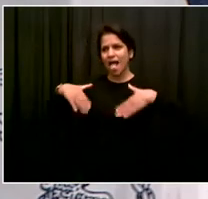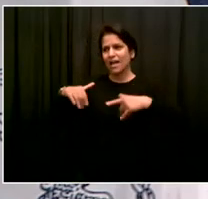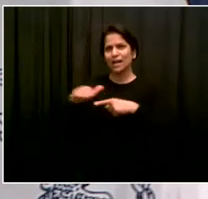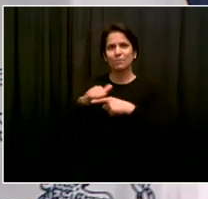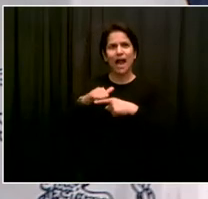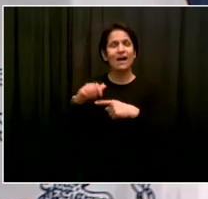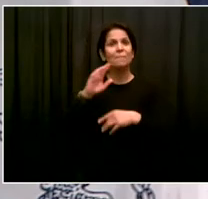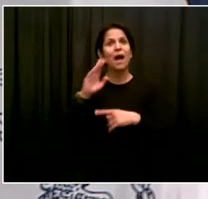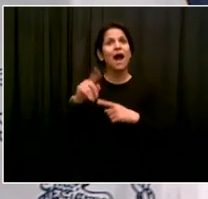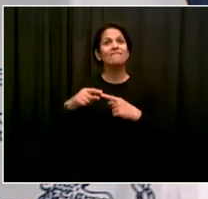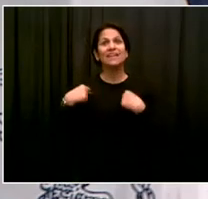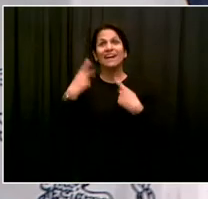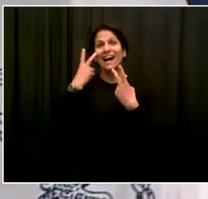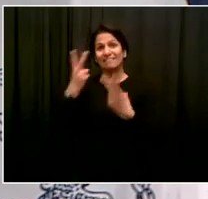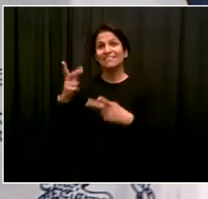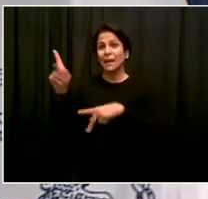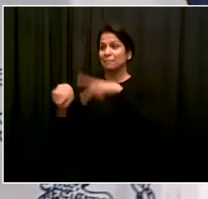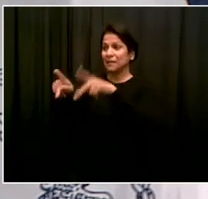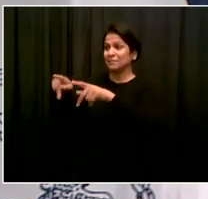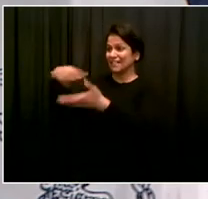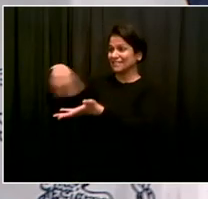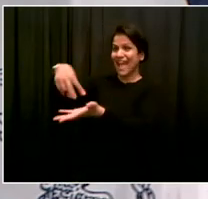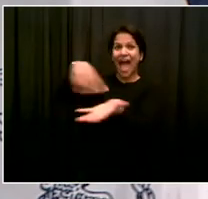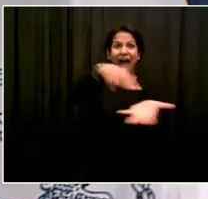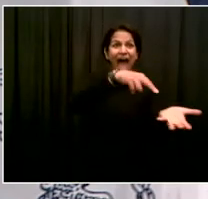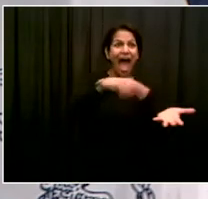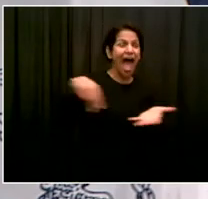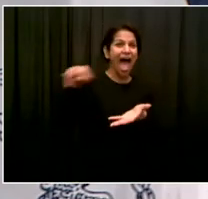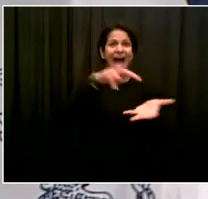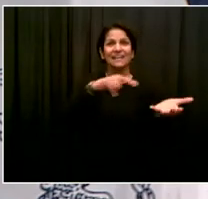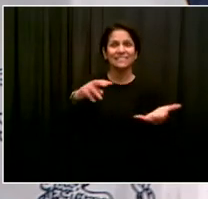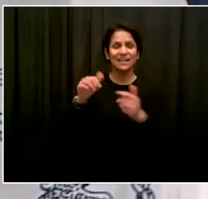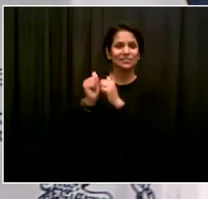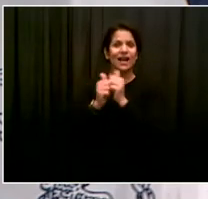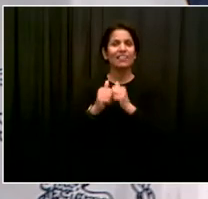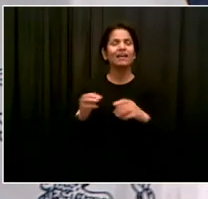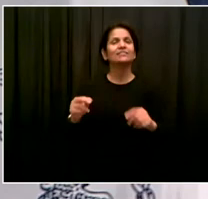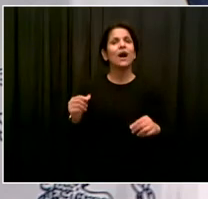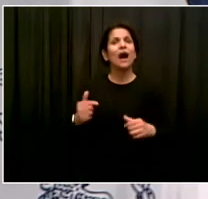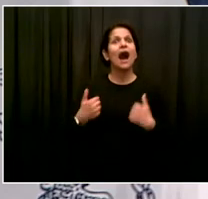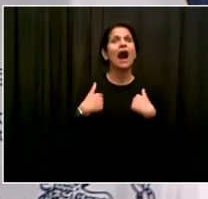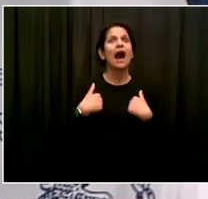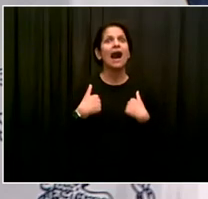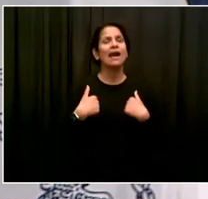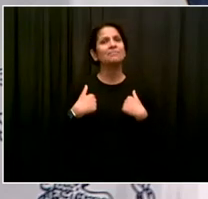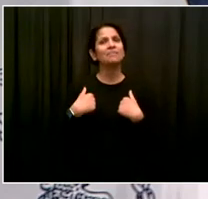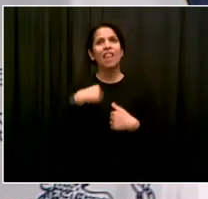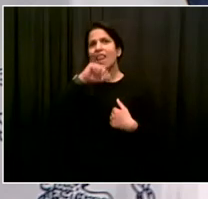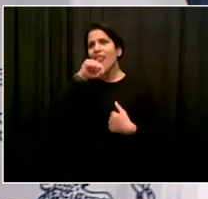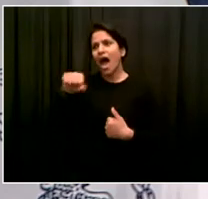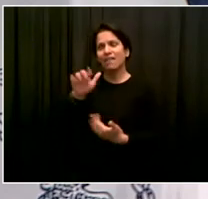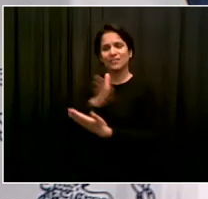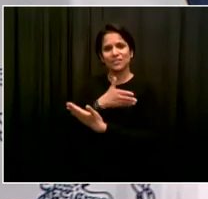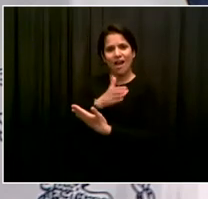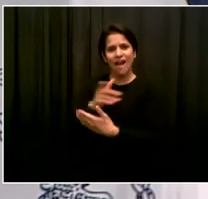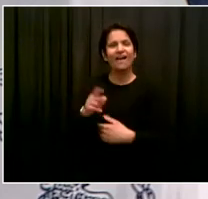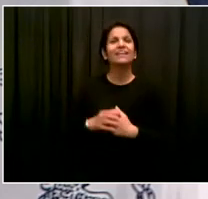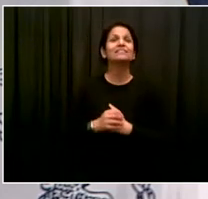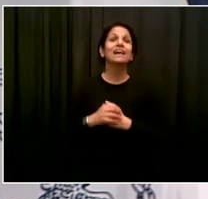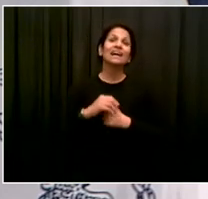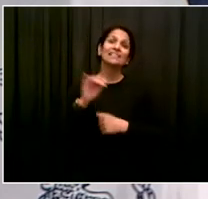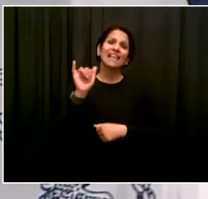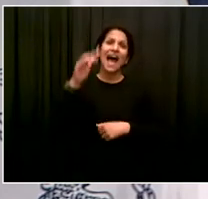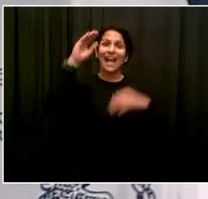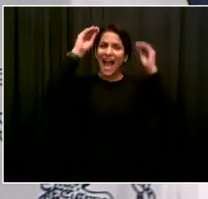I have a great deal. I love that song. And I'm a fan for sure. The Yankee cap thing was once in a lifetime. Let's just be clear about that.